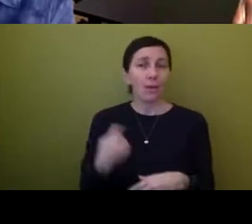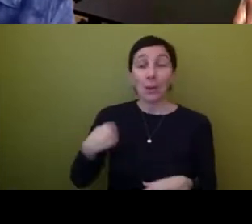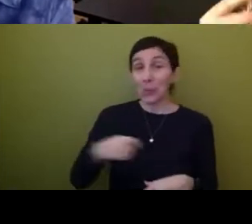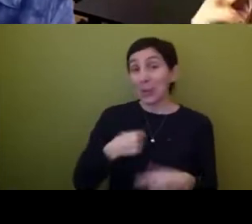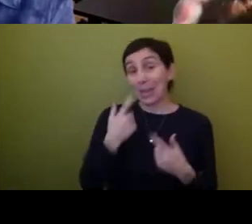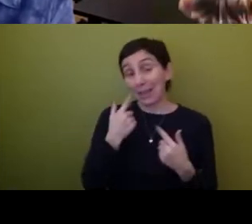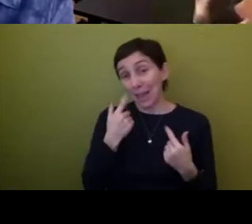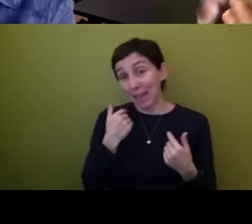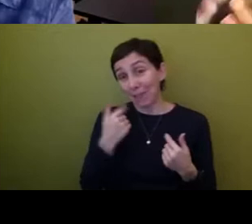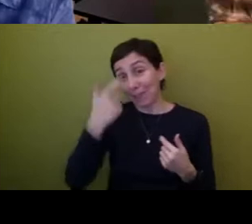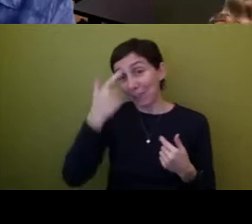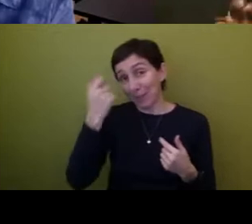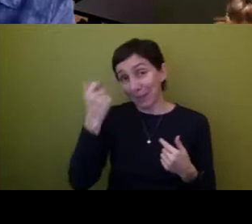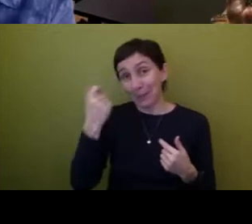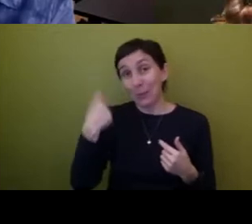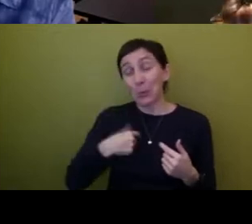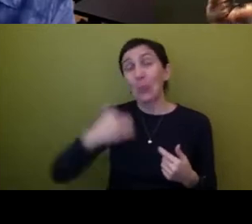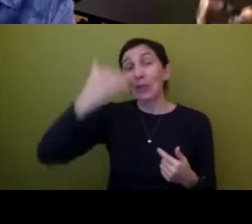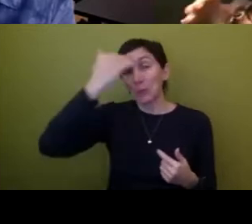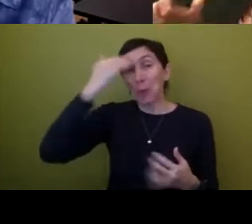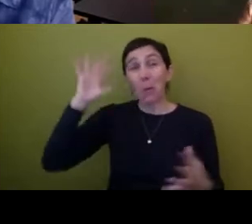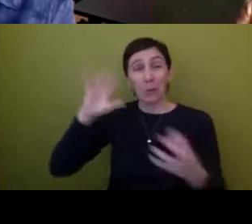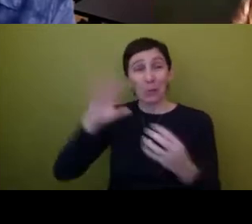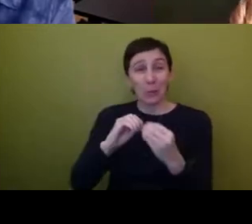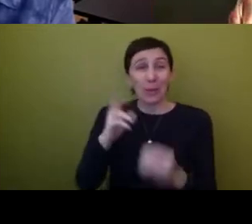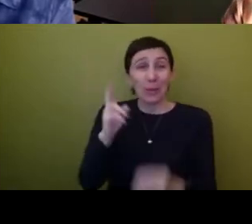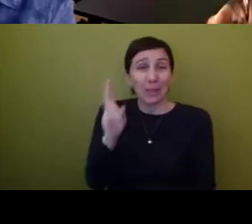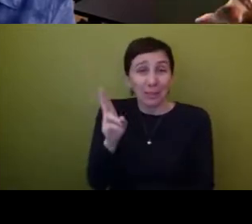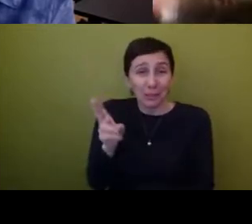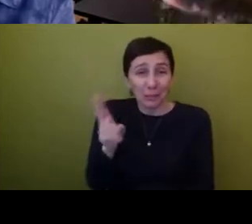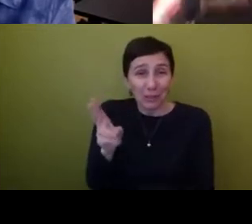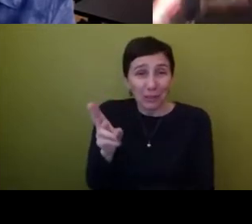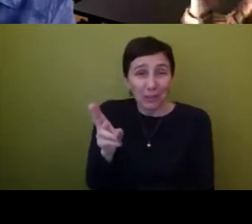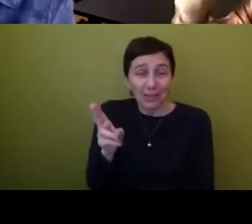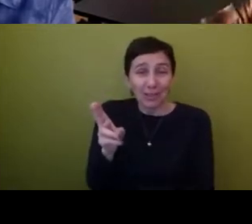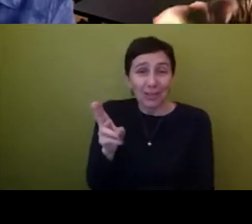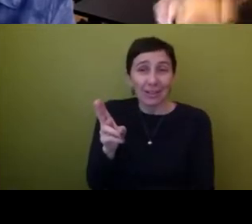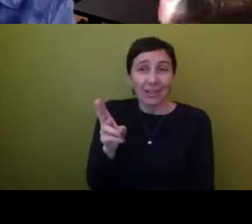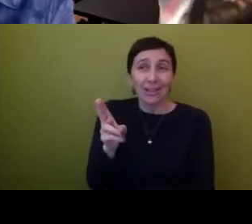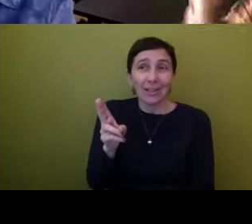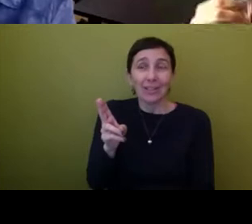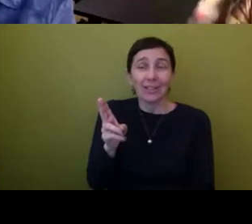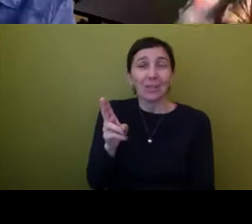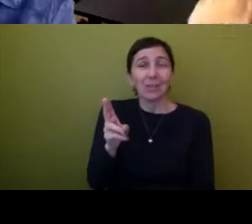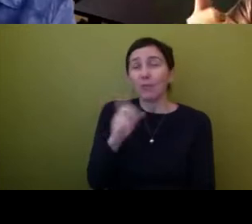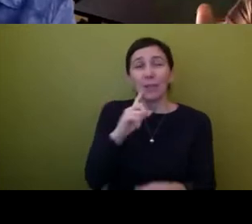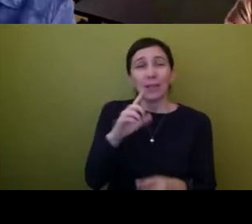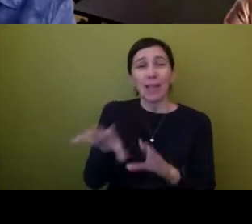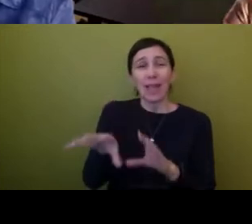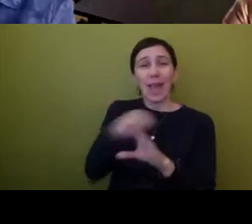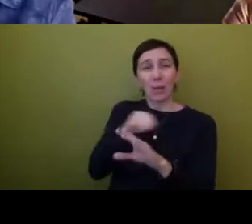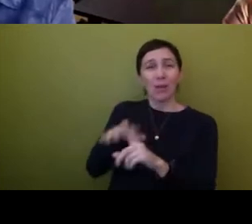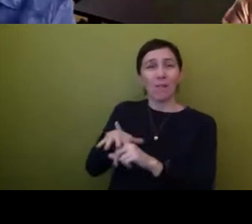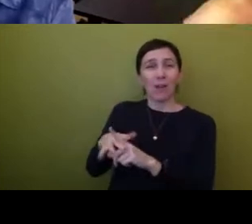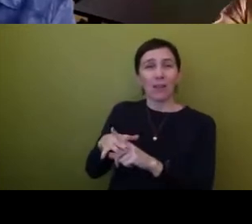now because we're like, we, we know this history. We know this history that's been decontextualized. It's been taken off because whiteness,